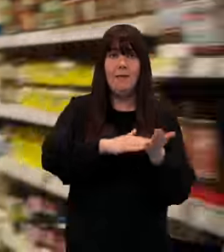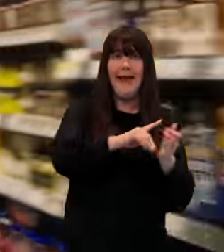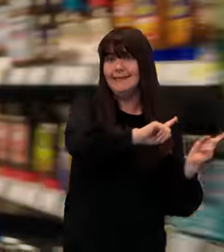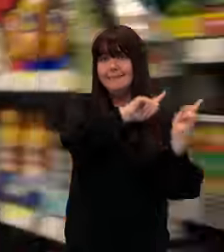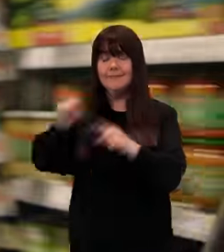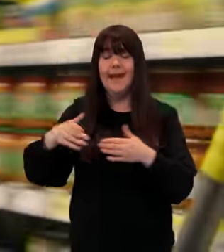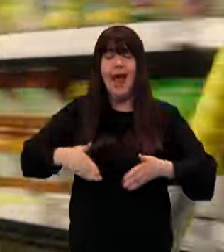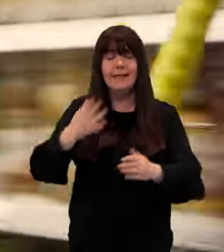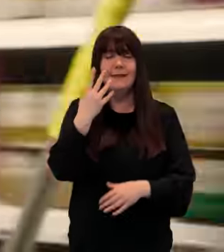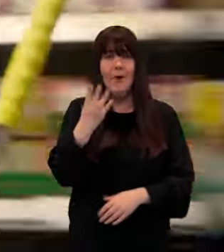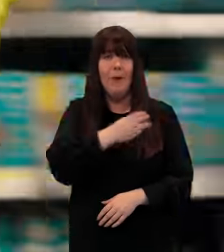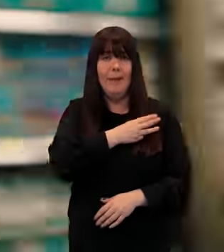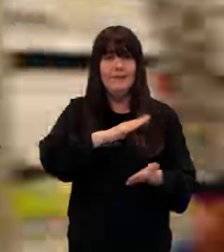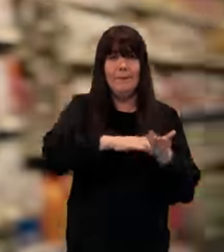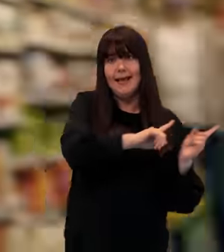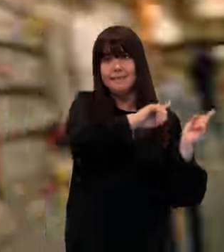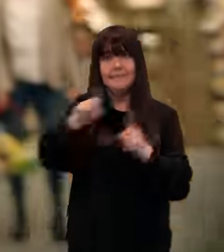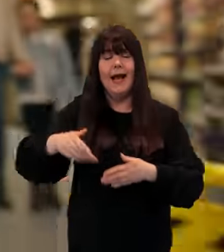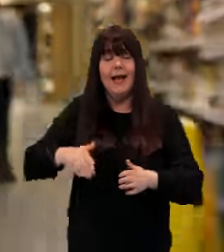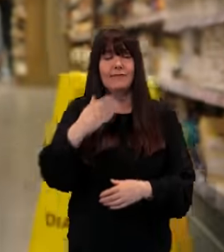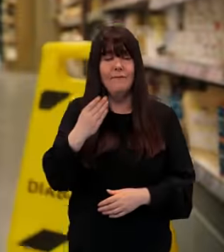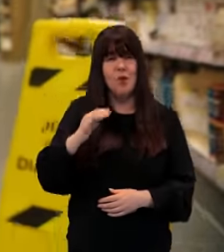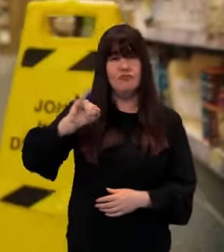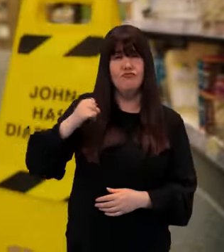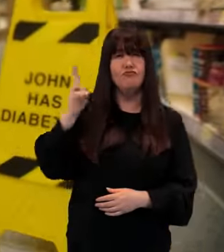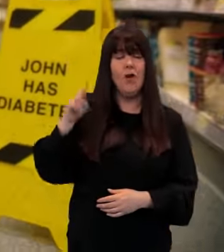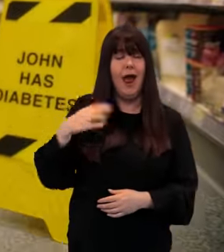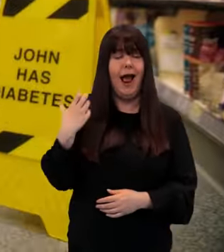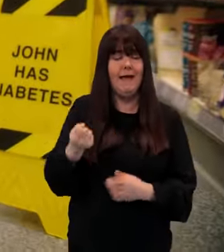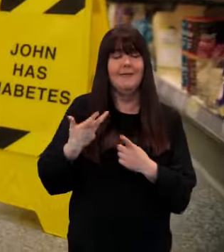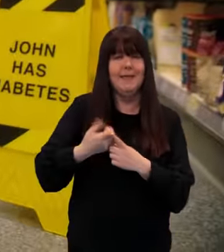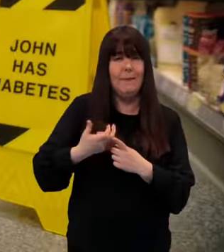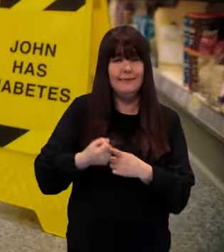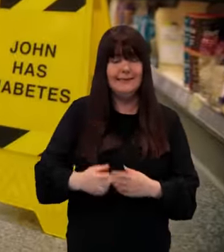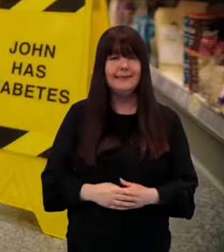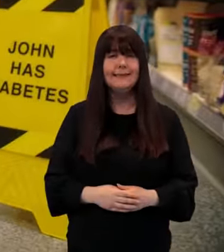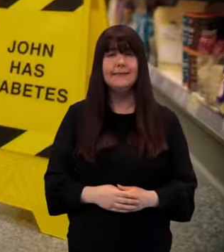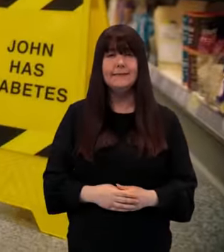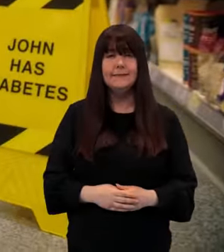Maintenance tile 4 please That's maintenance tile 4 And John has diabetes